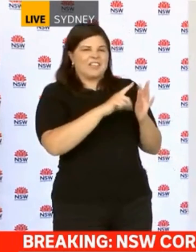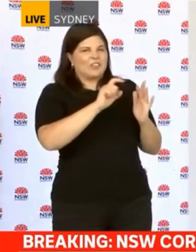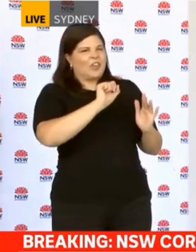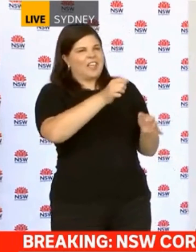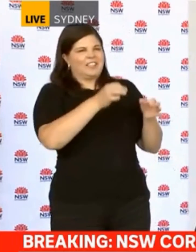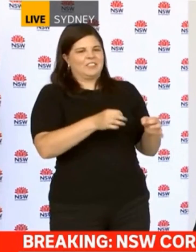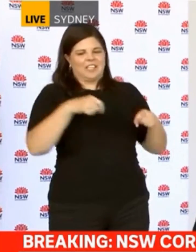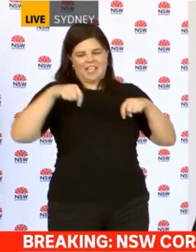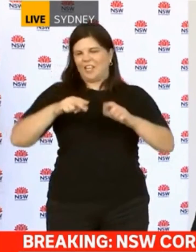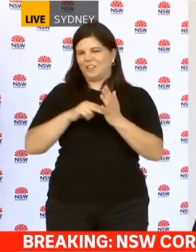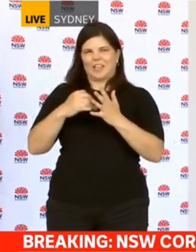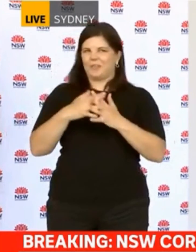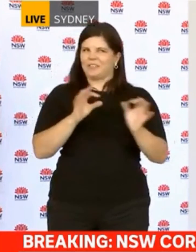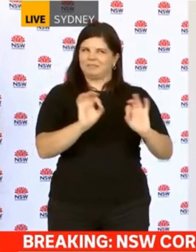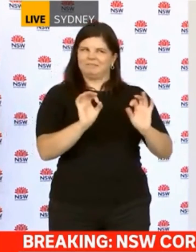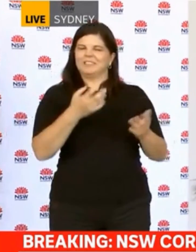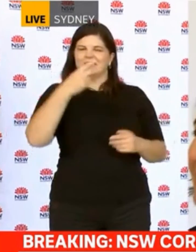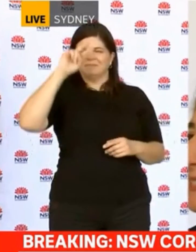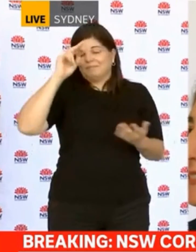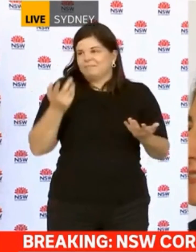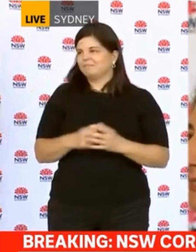it's not something we'd do in New South Wales.